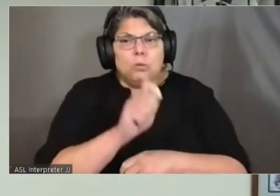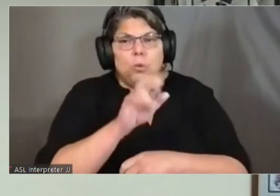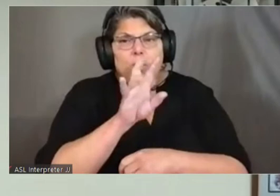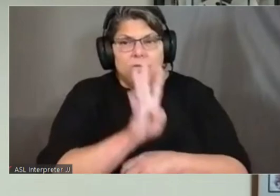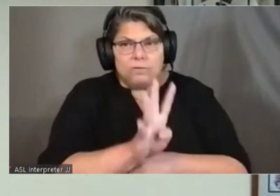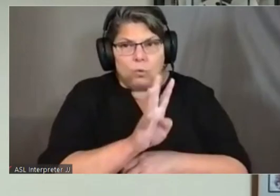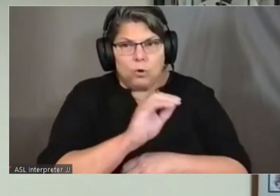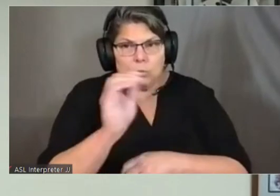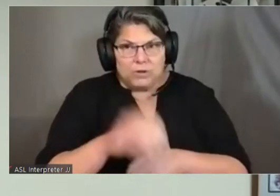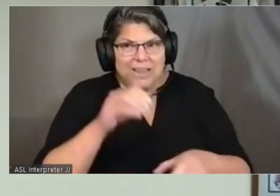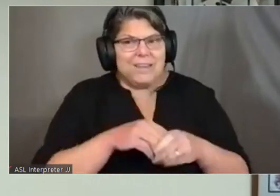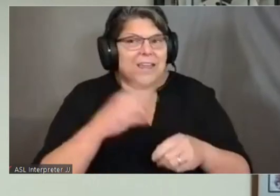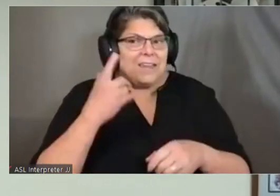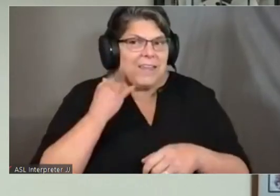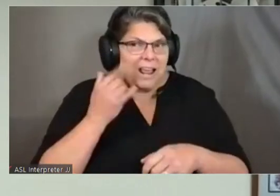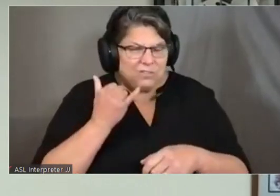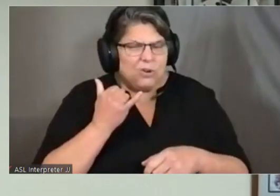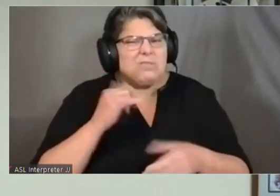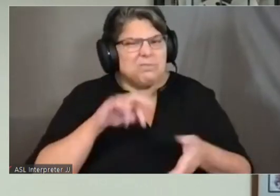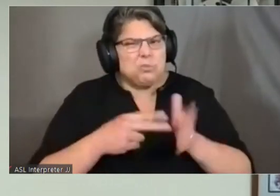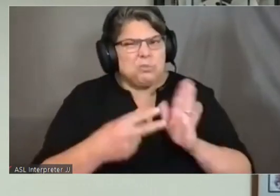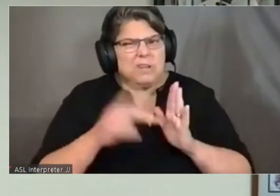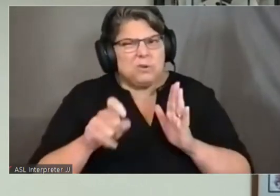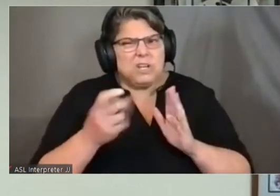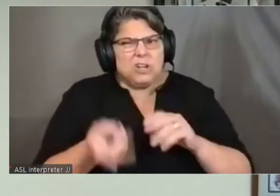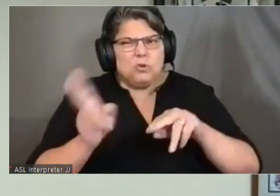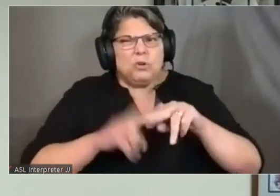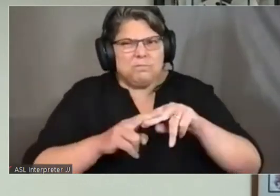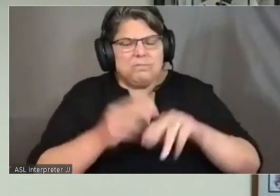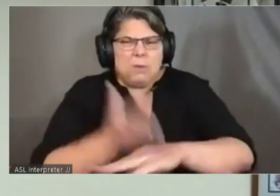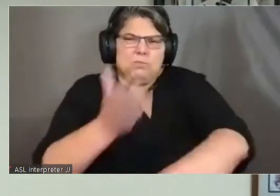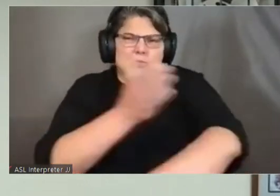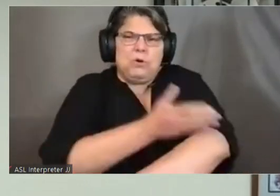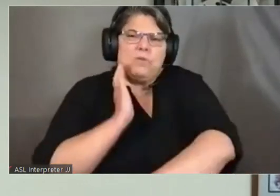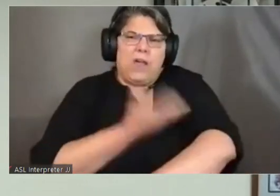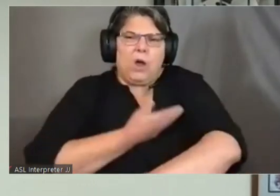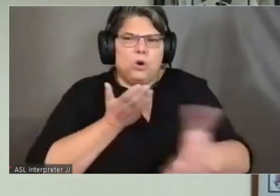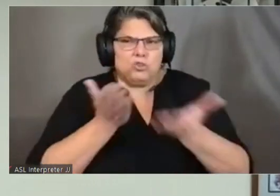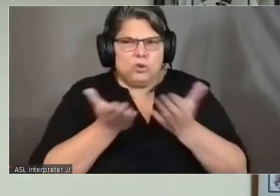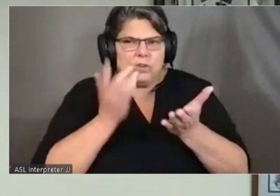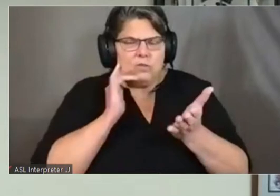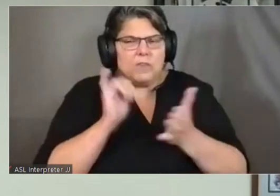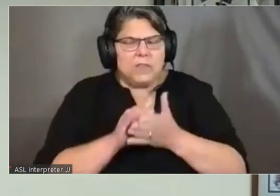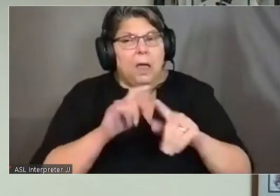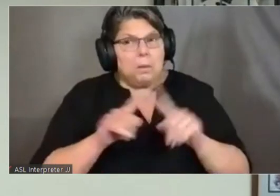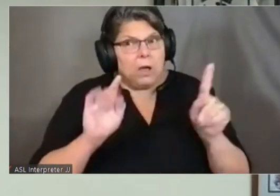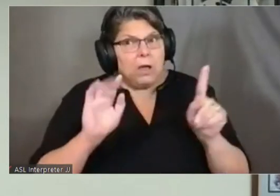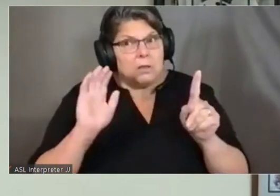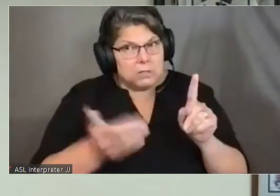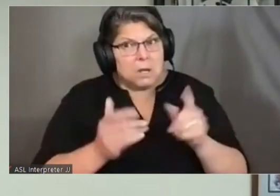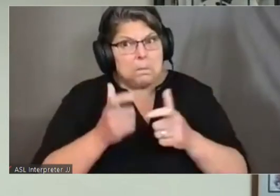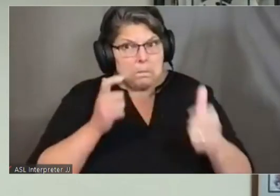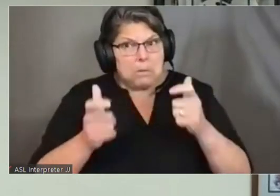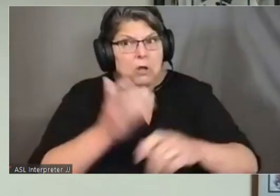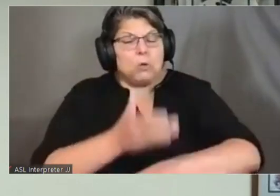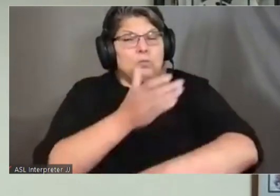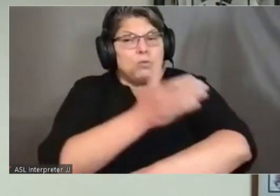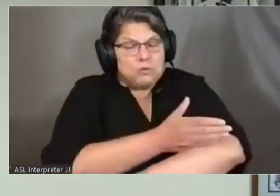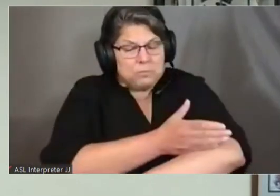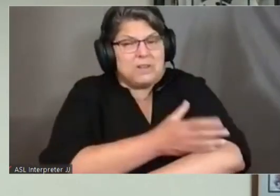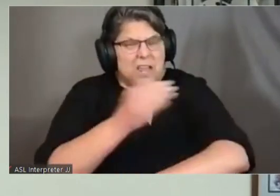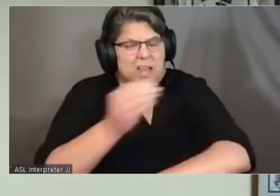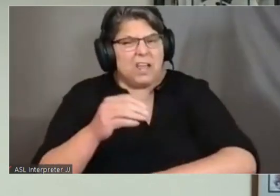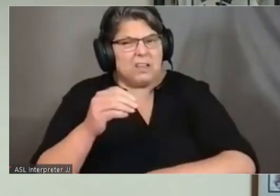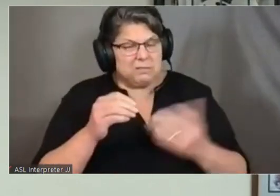California. We need to do better in this area but we are showing some significant improvement and it